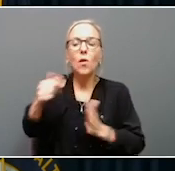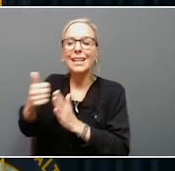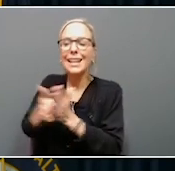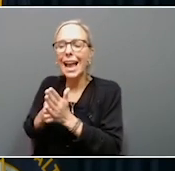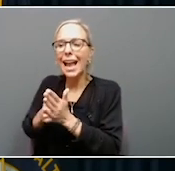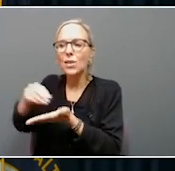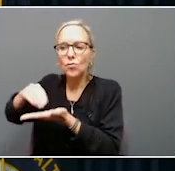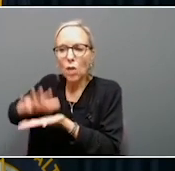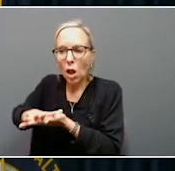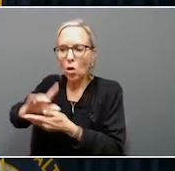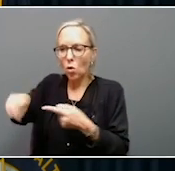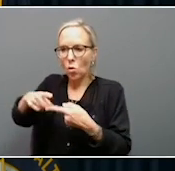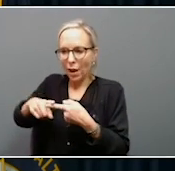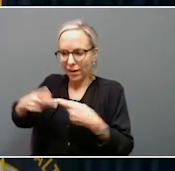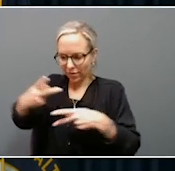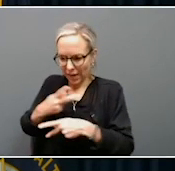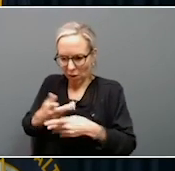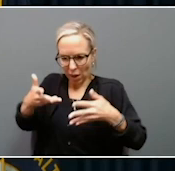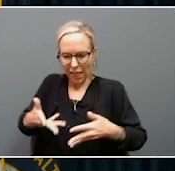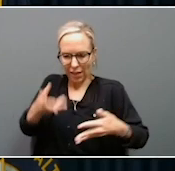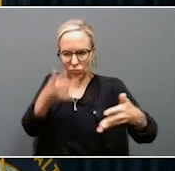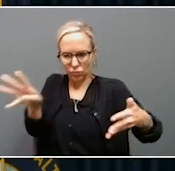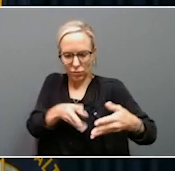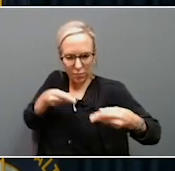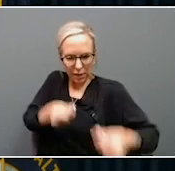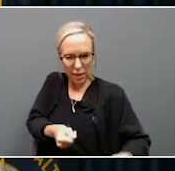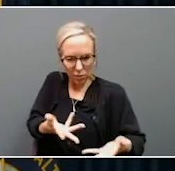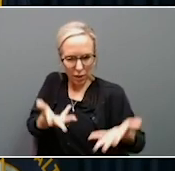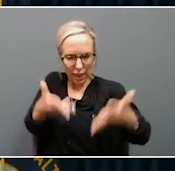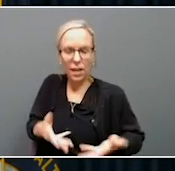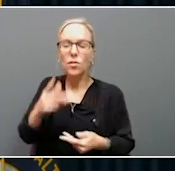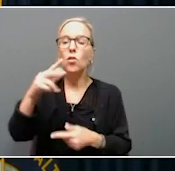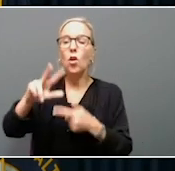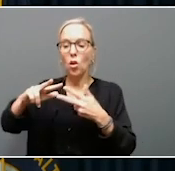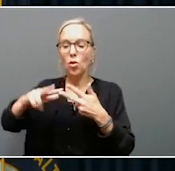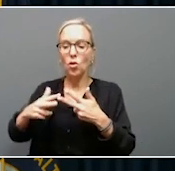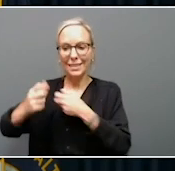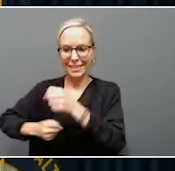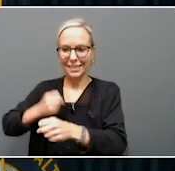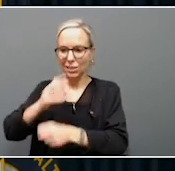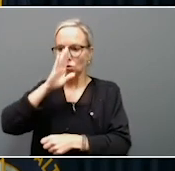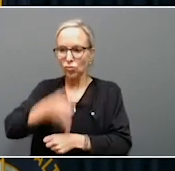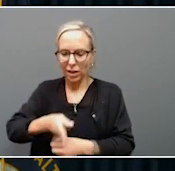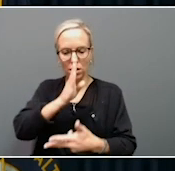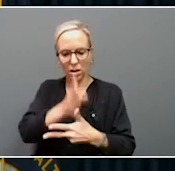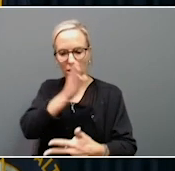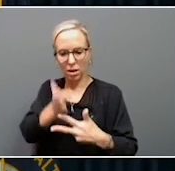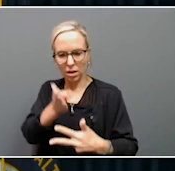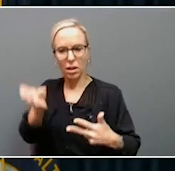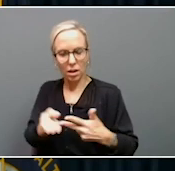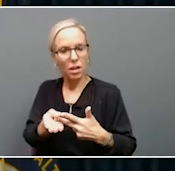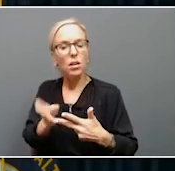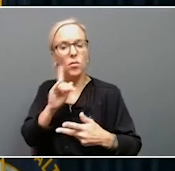completed later this month. This will be the third consecutive year with a general fund budget surplus in excess of $1